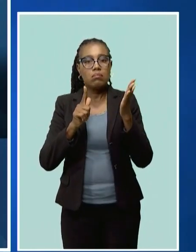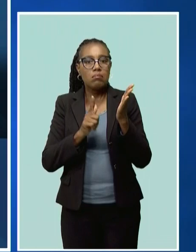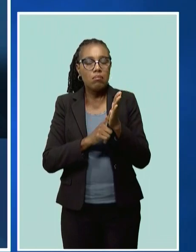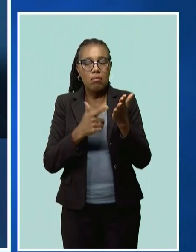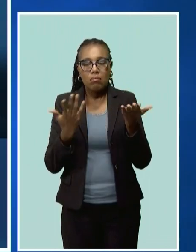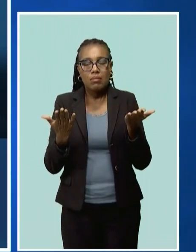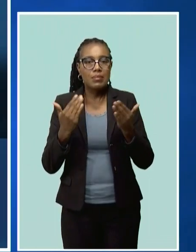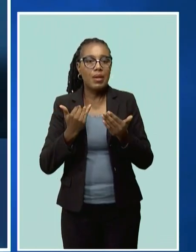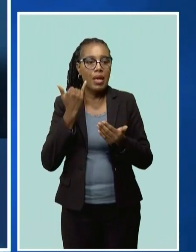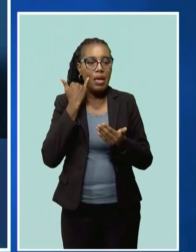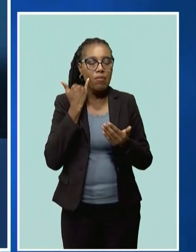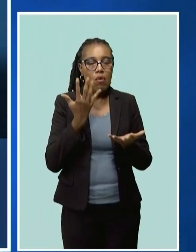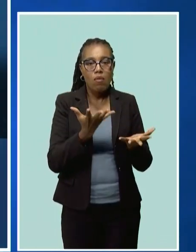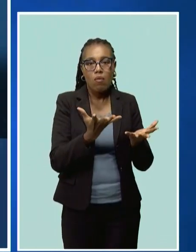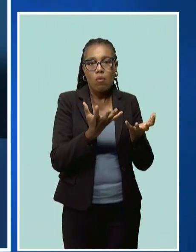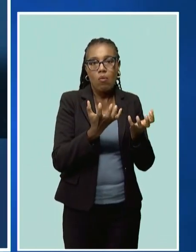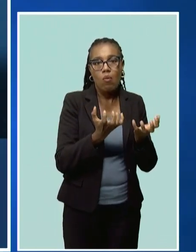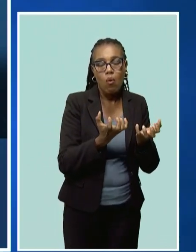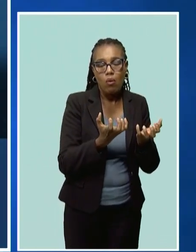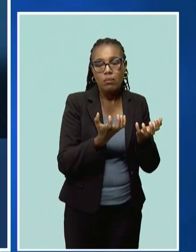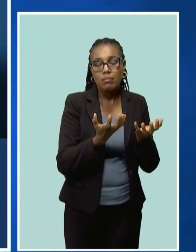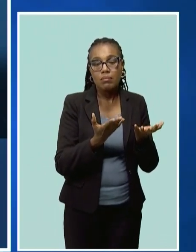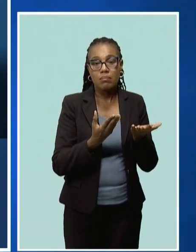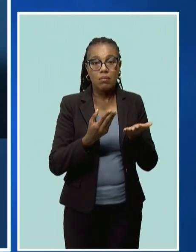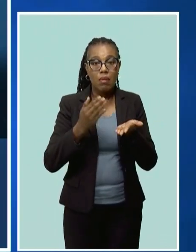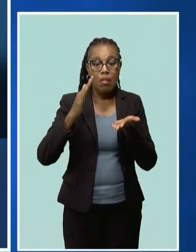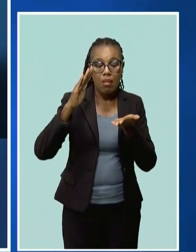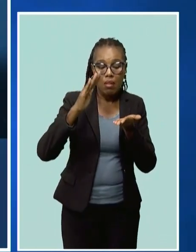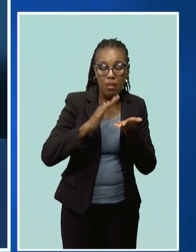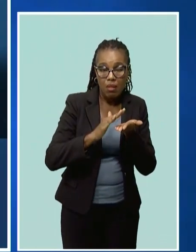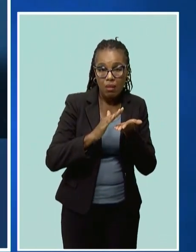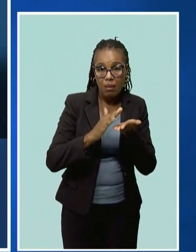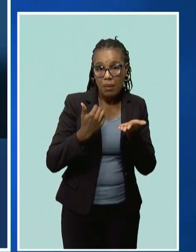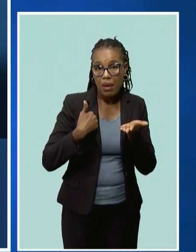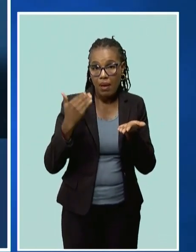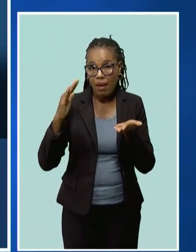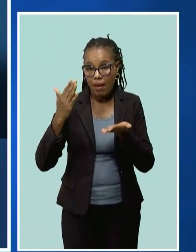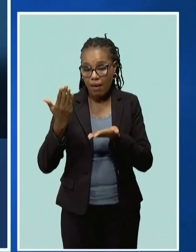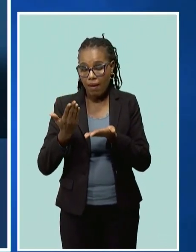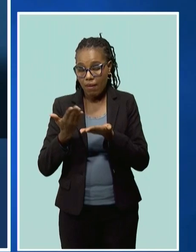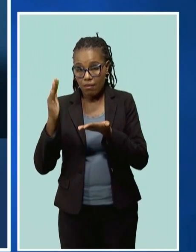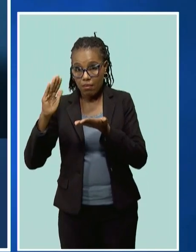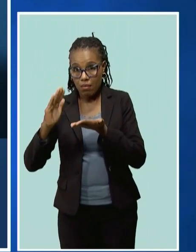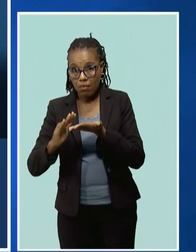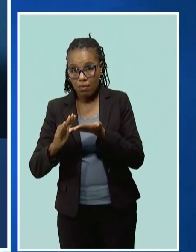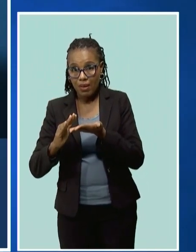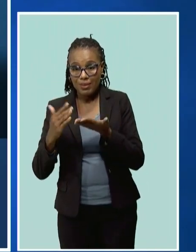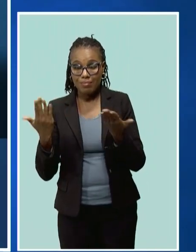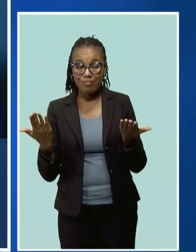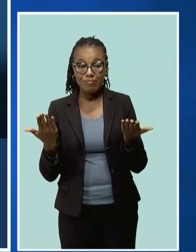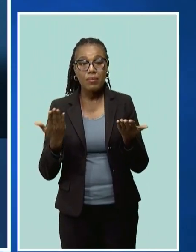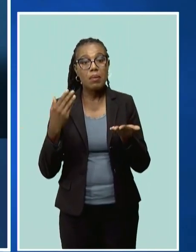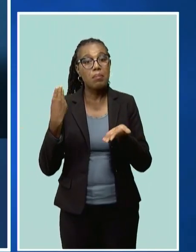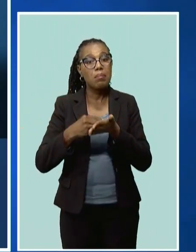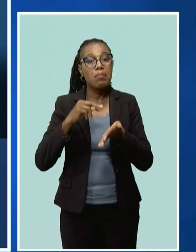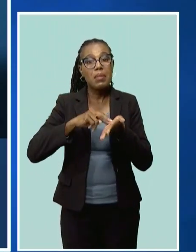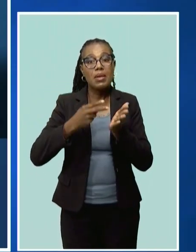And if you have less product being available, of course prices increase,